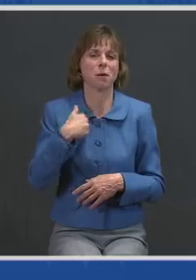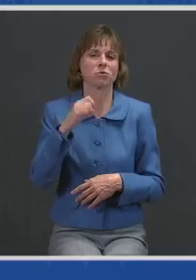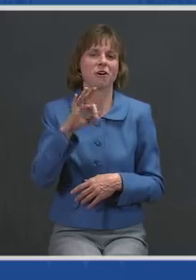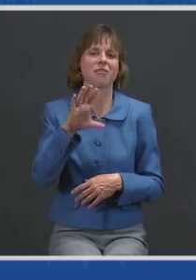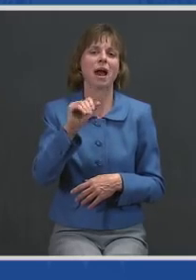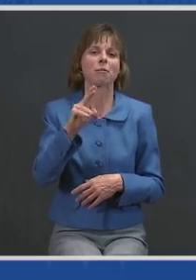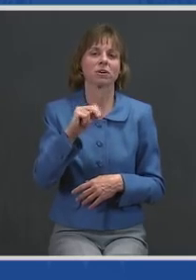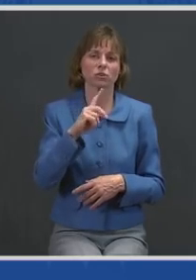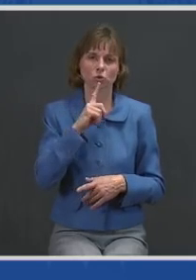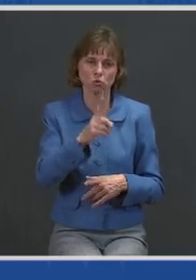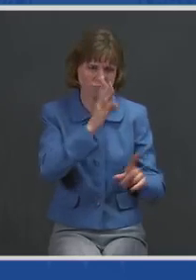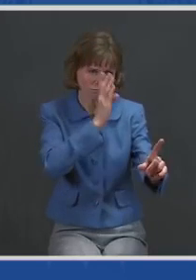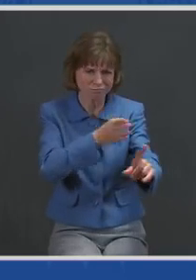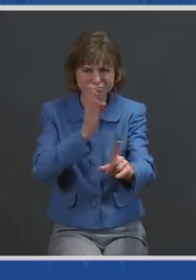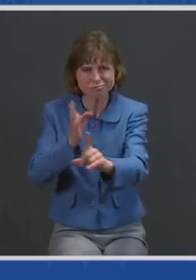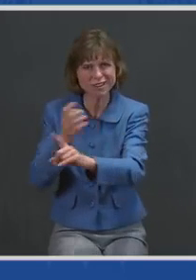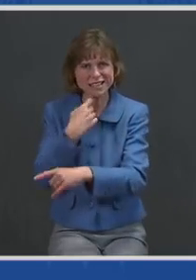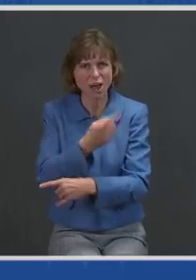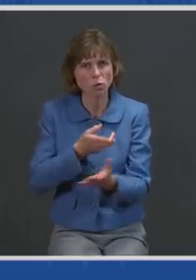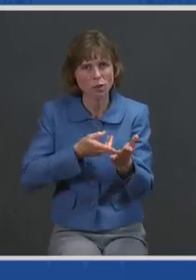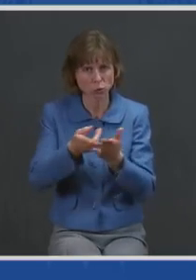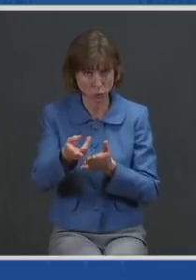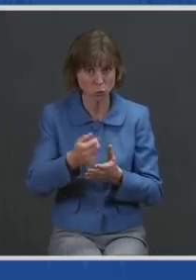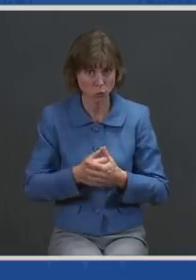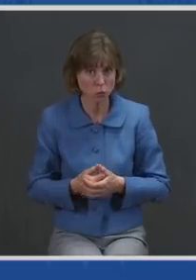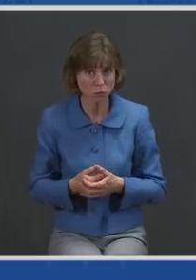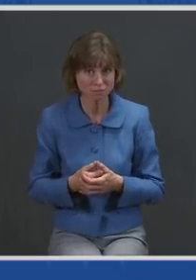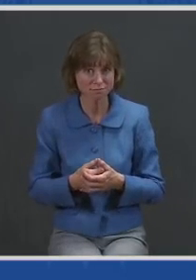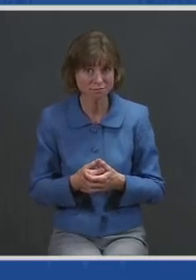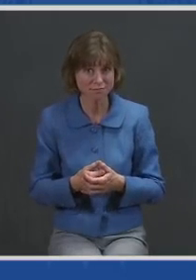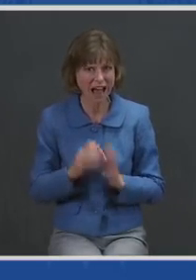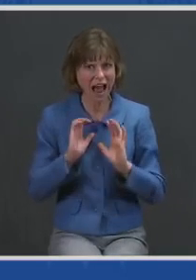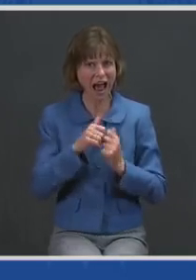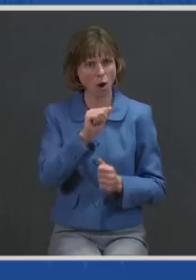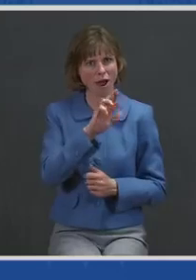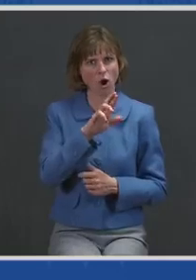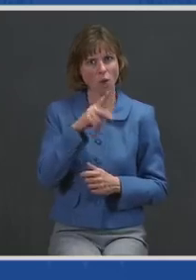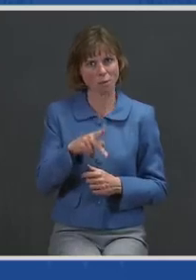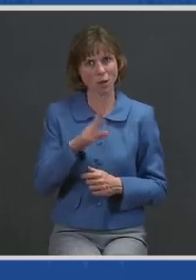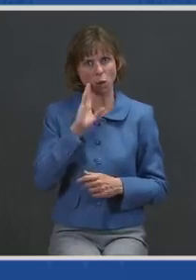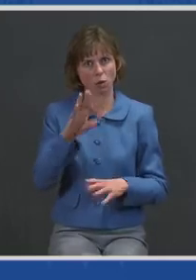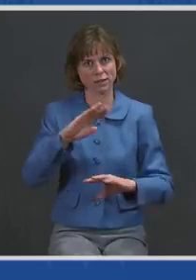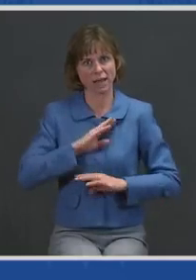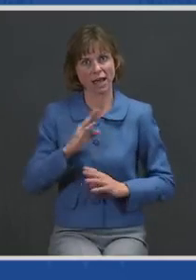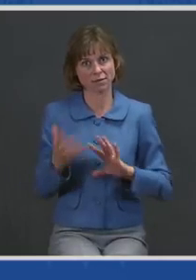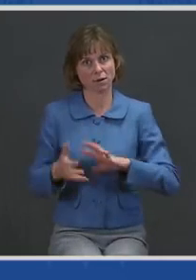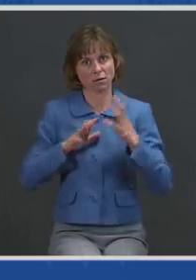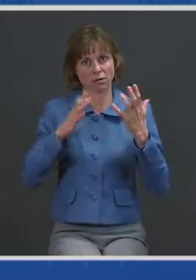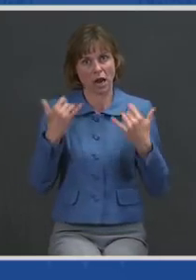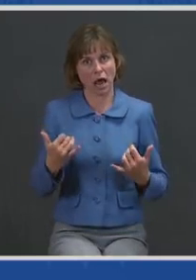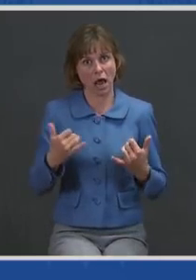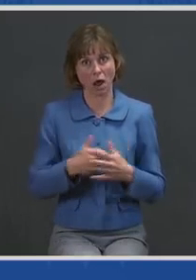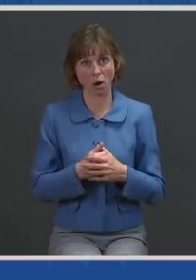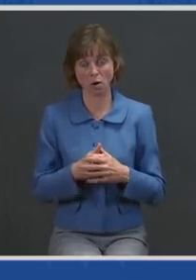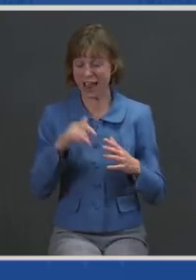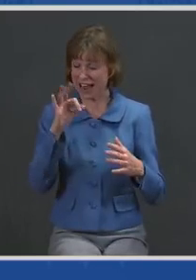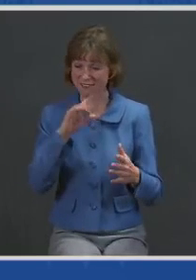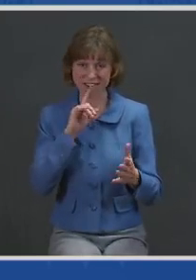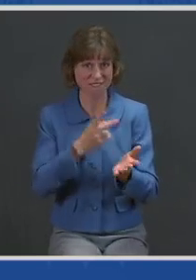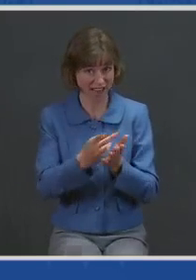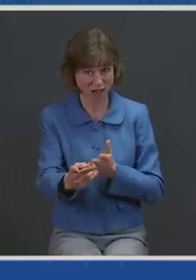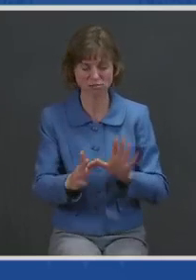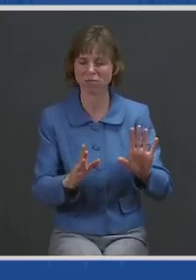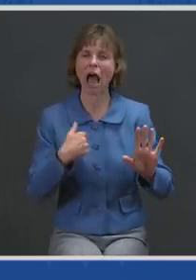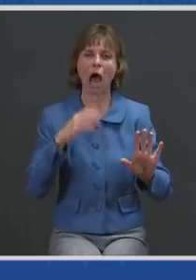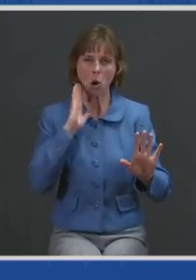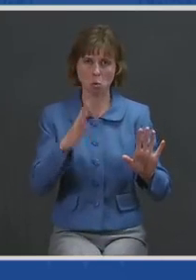you the truth about how the American Rescue Plan meets the moment. And if it fails at any pace, I will acknowledge that it